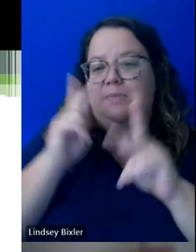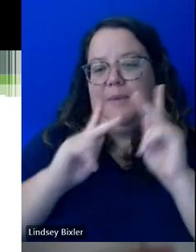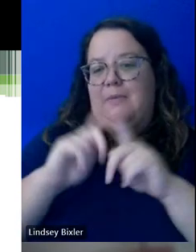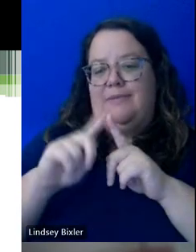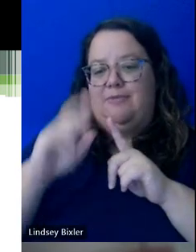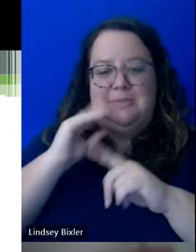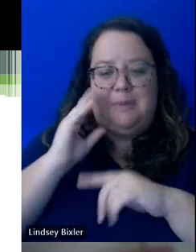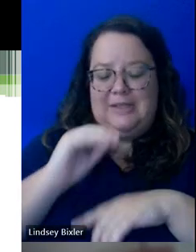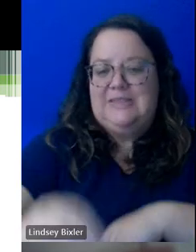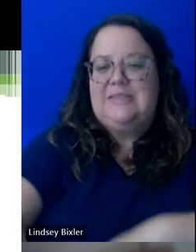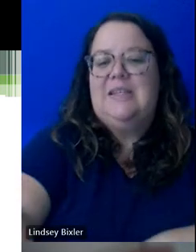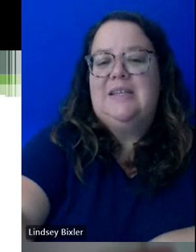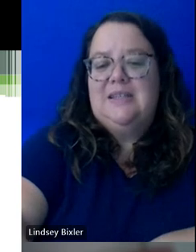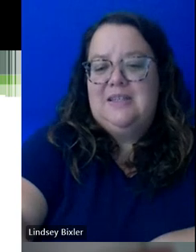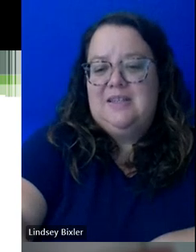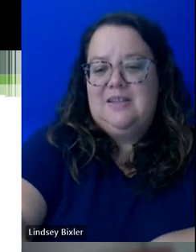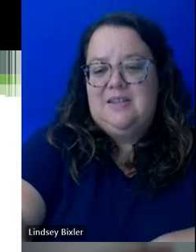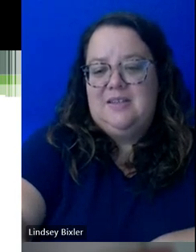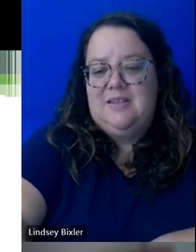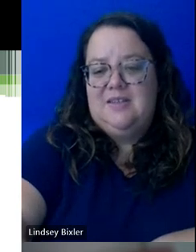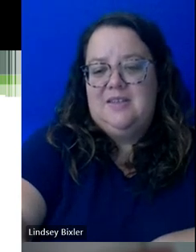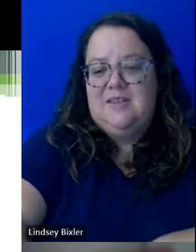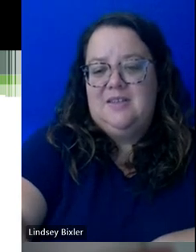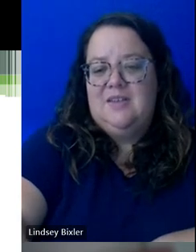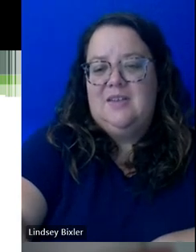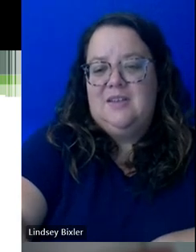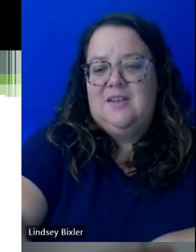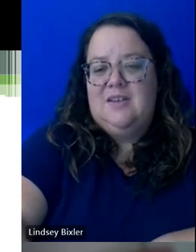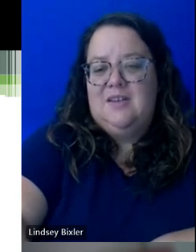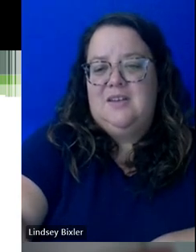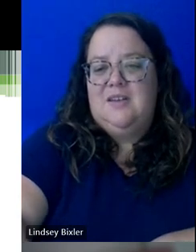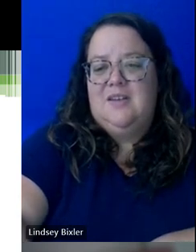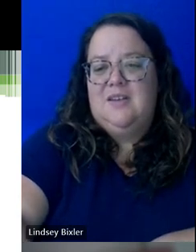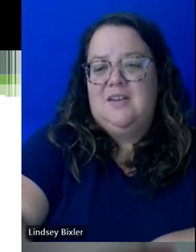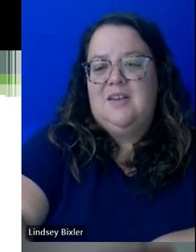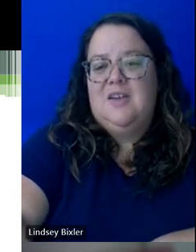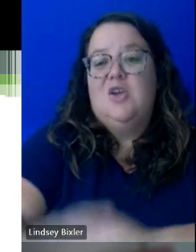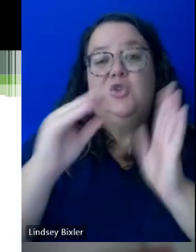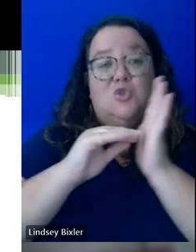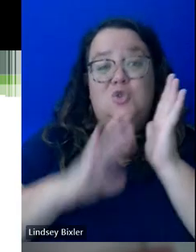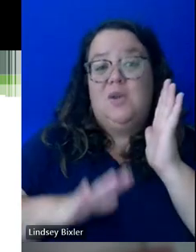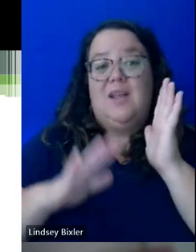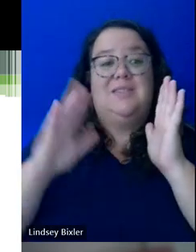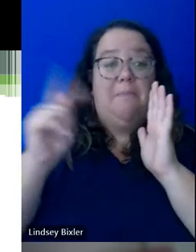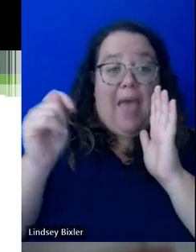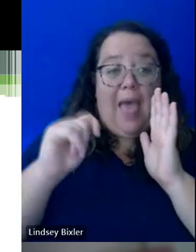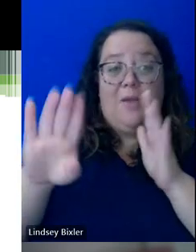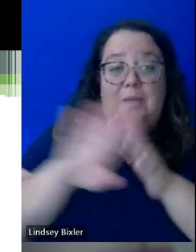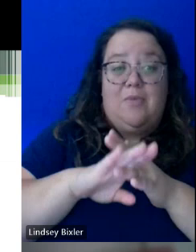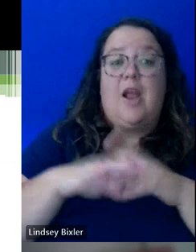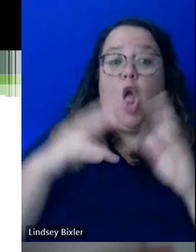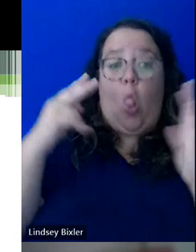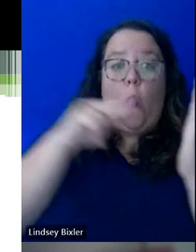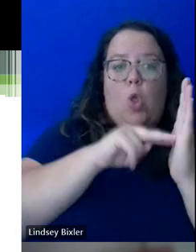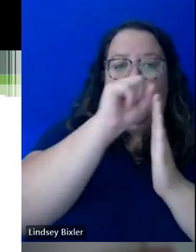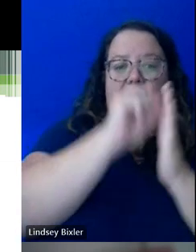Students, bathroom breaks, things like that, generally that's not something you have to ask a faculty member for. Check a syllabus around course expectations. A lot of times high